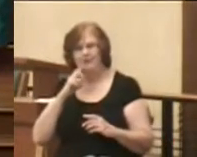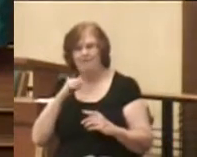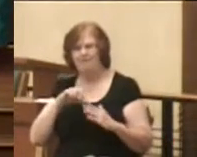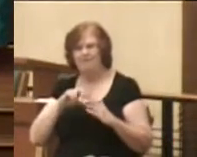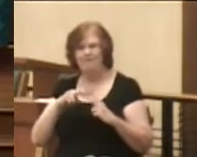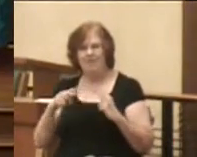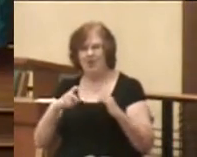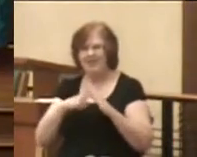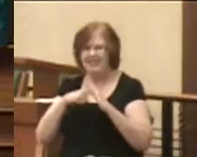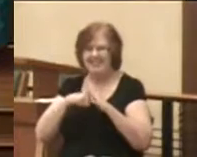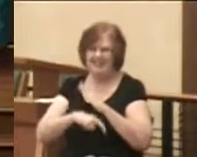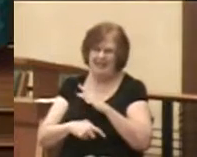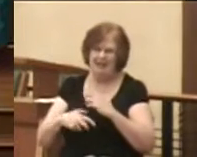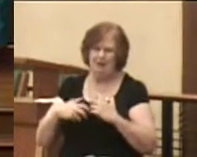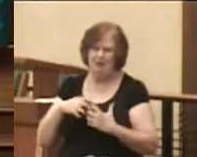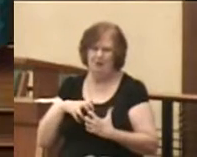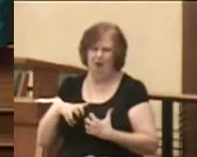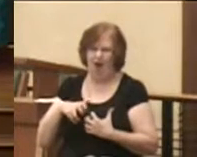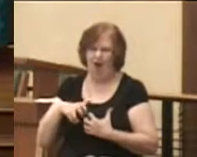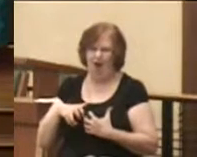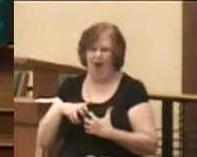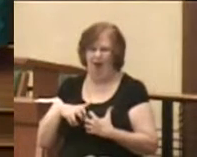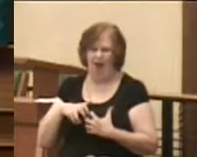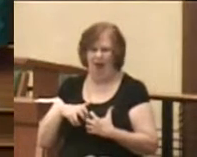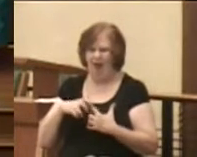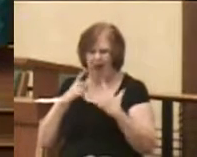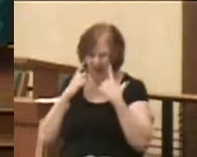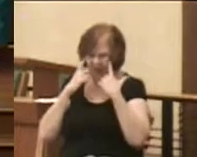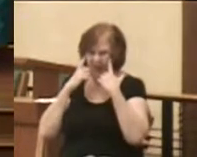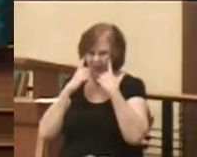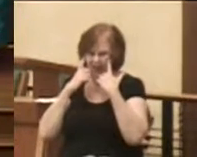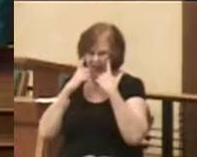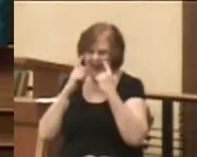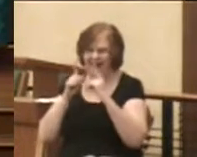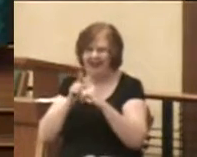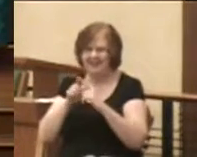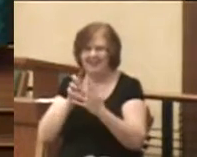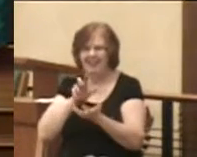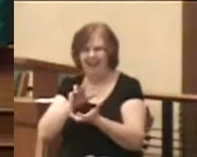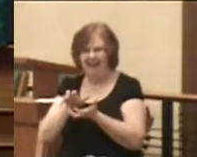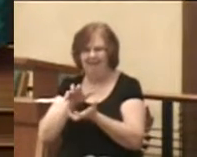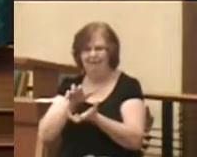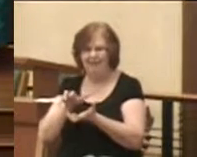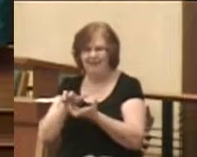accompanied by the crinkling of his eyes as he laughs.